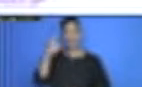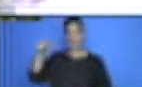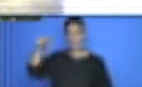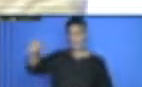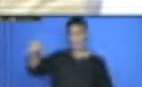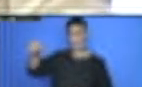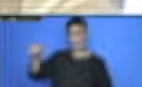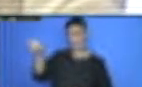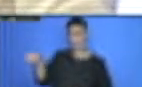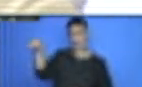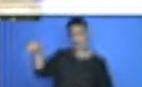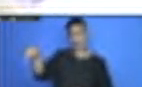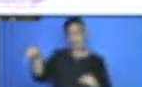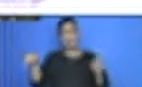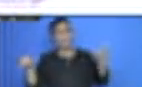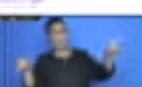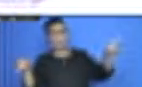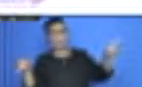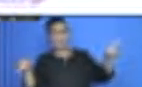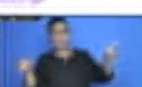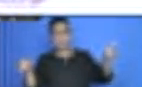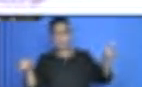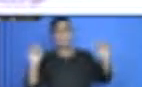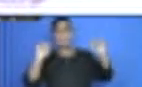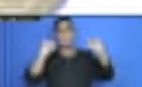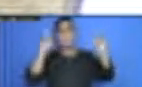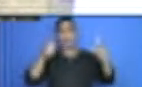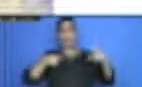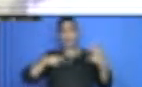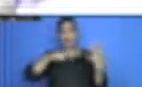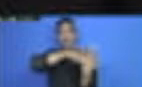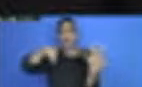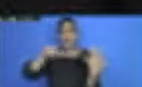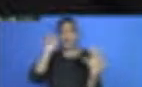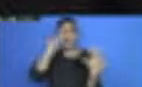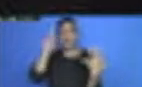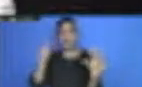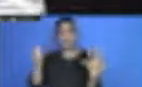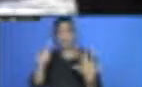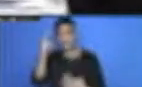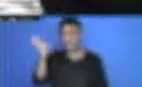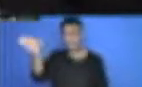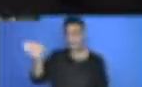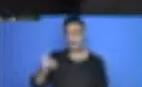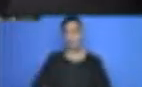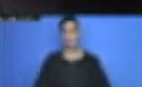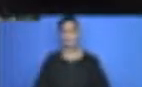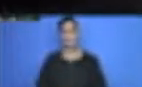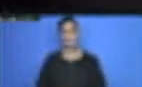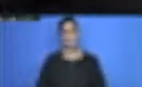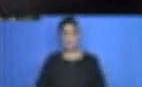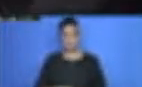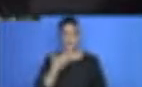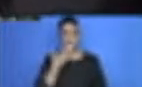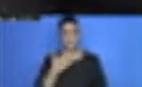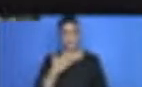Yes. Okay. So, we'll take the whole round of questions. Just back there first. Thank you. Thank you to the panelists and everyone that presented.